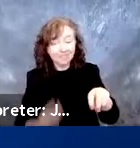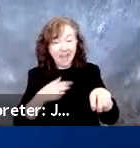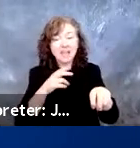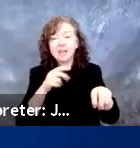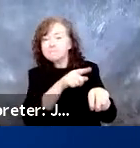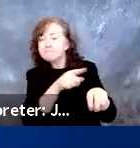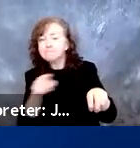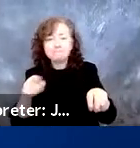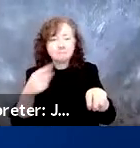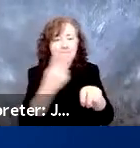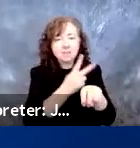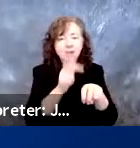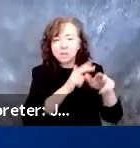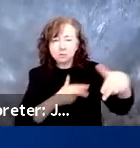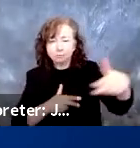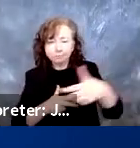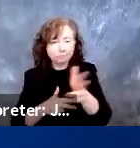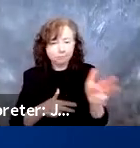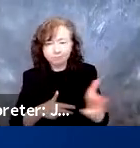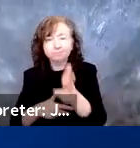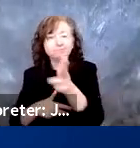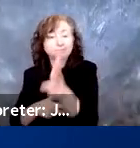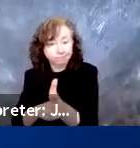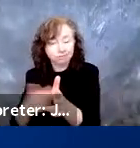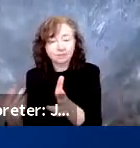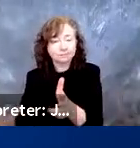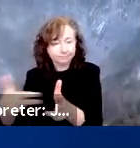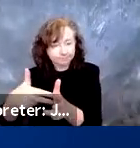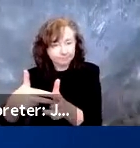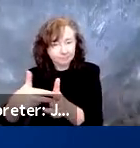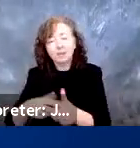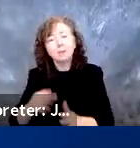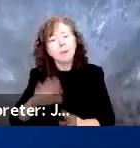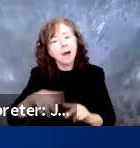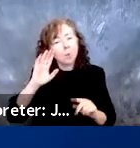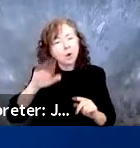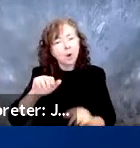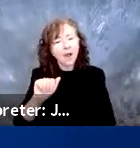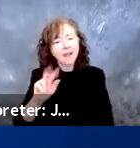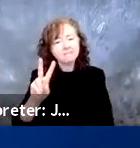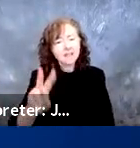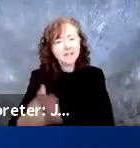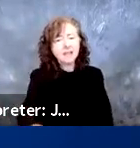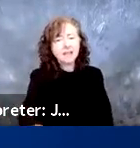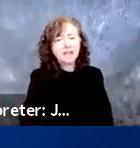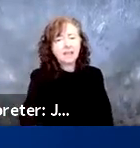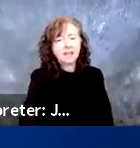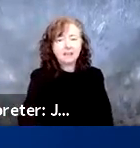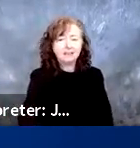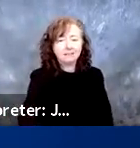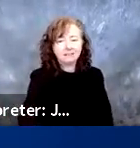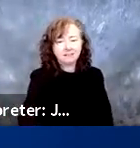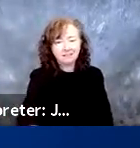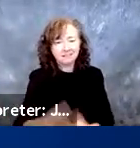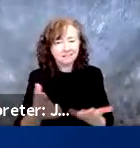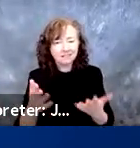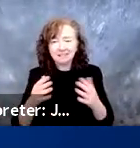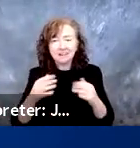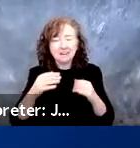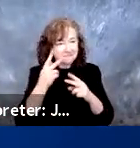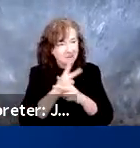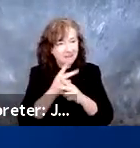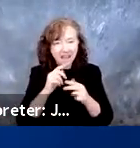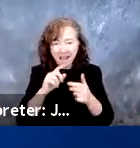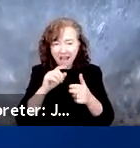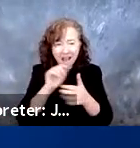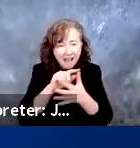a vehicle. You know, autonomous vehicles, we know that the last 10 to 15% of figuring out that AI stack to